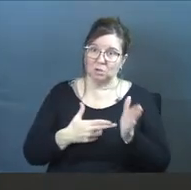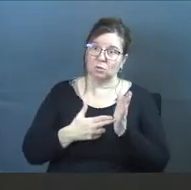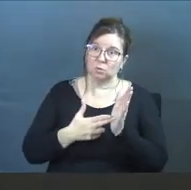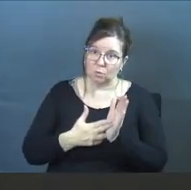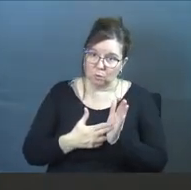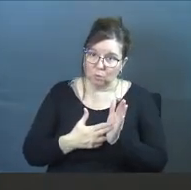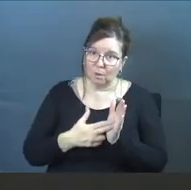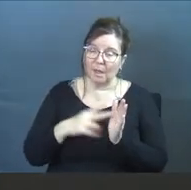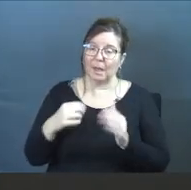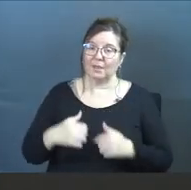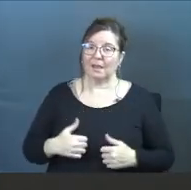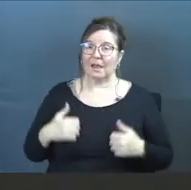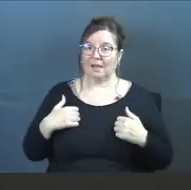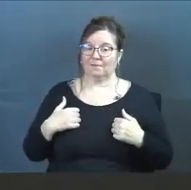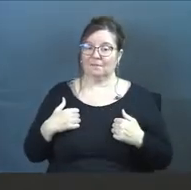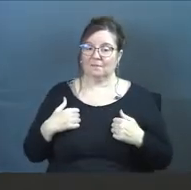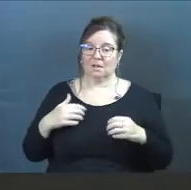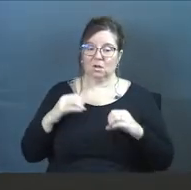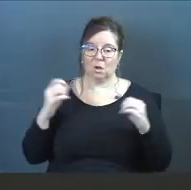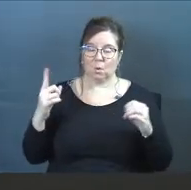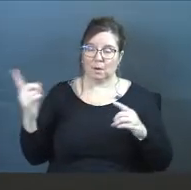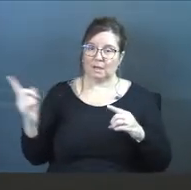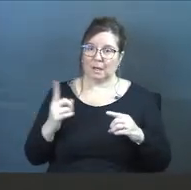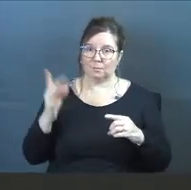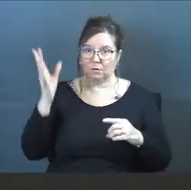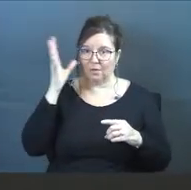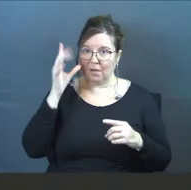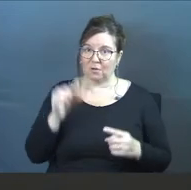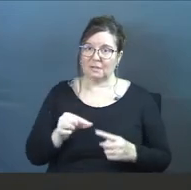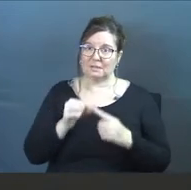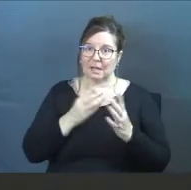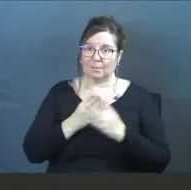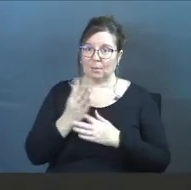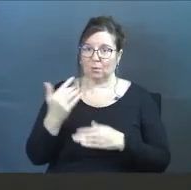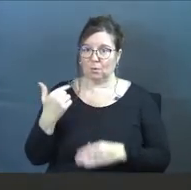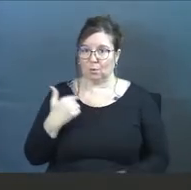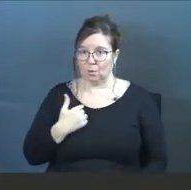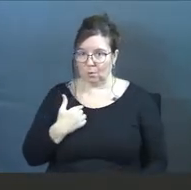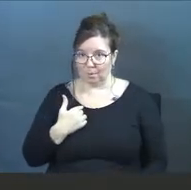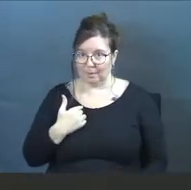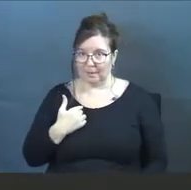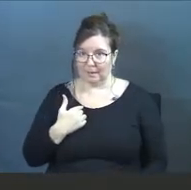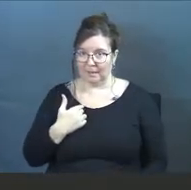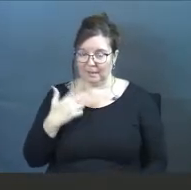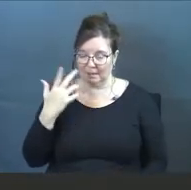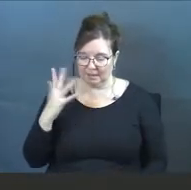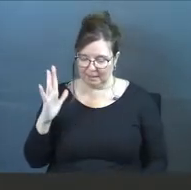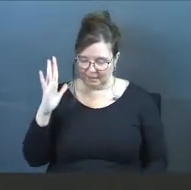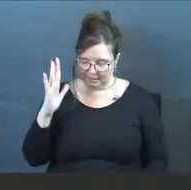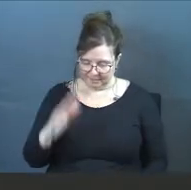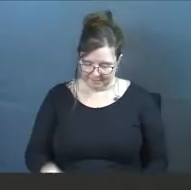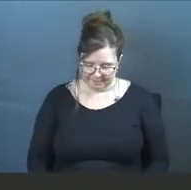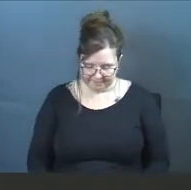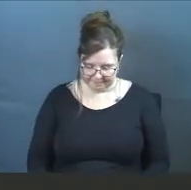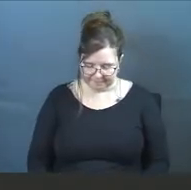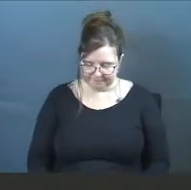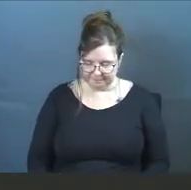the truth, and the life. No one comes to the Father except through me.